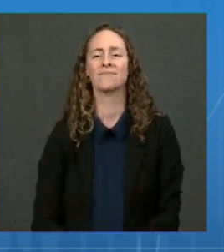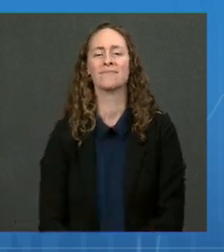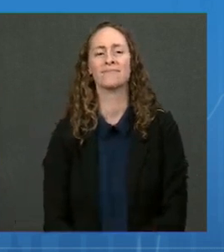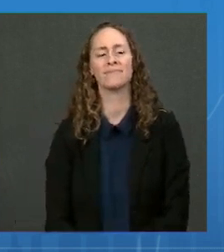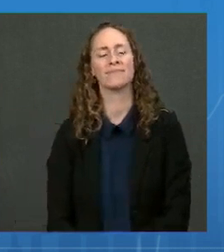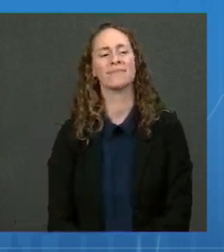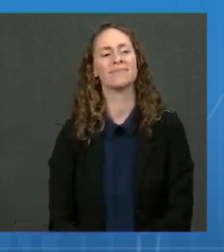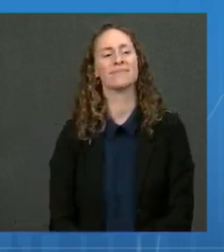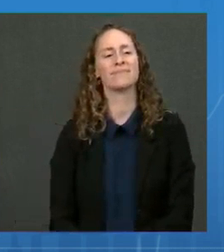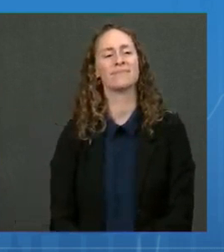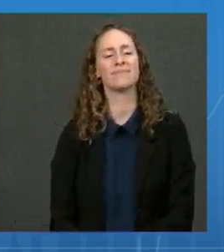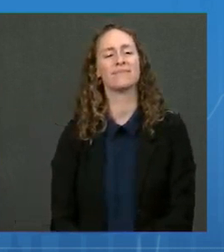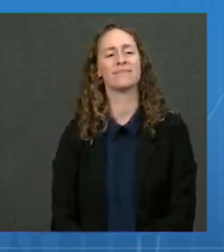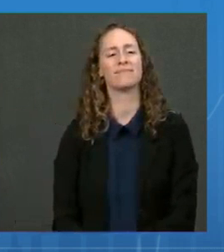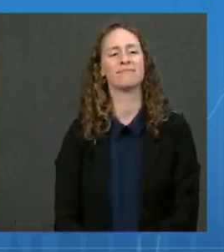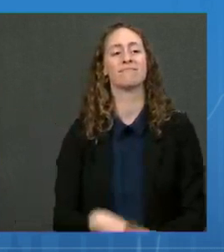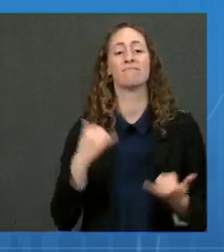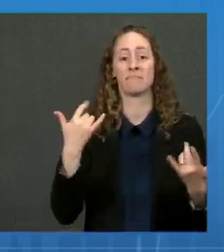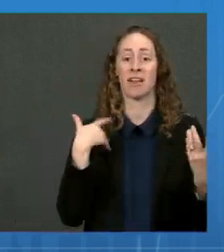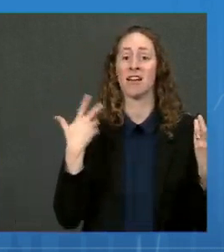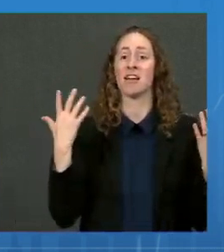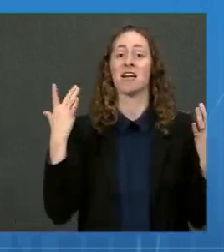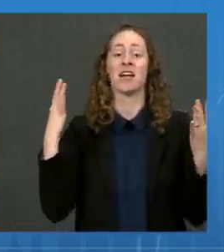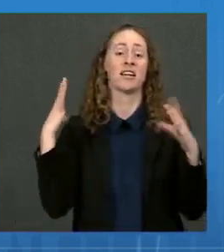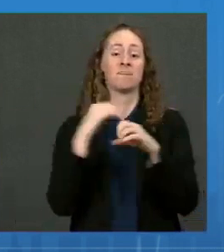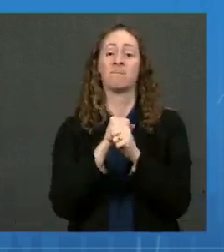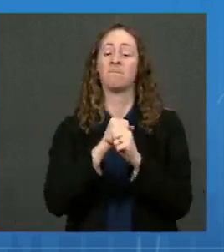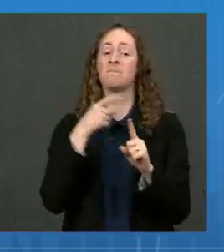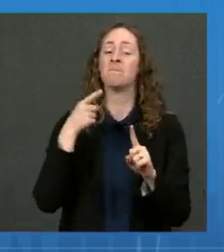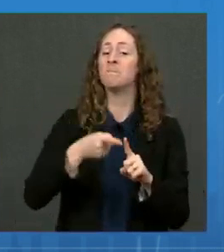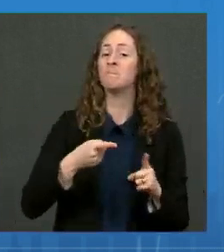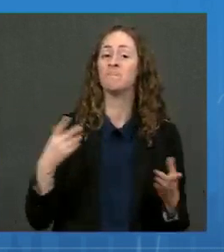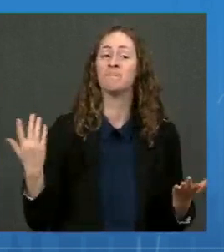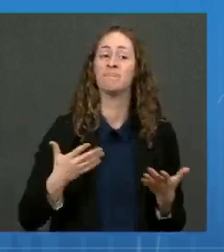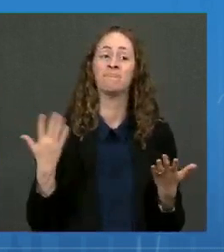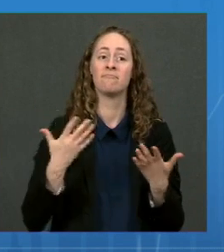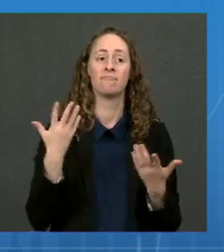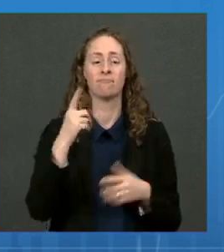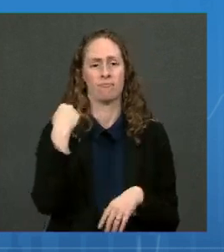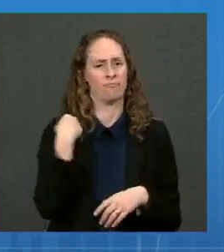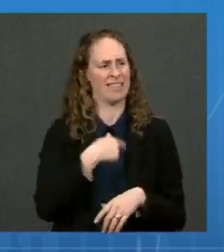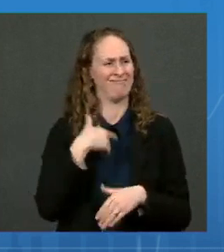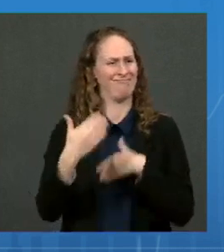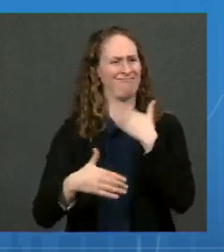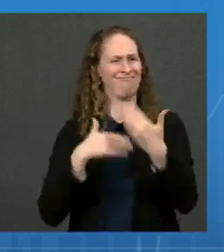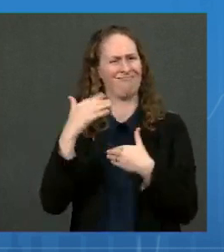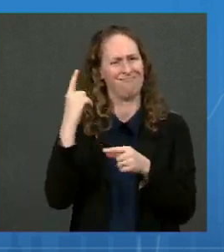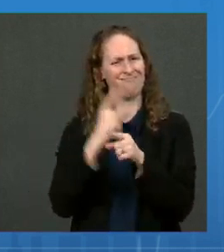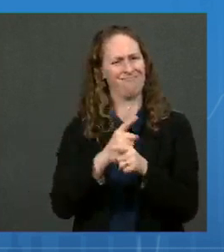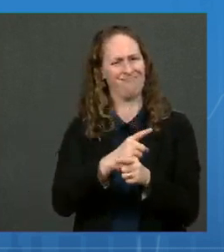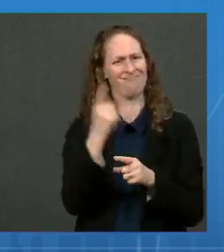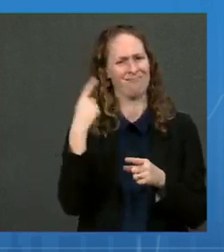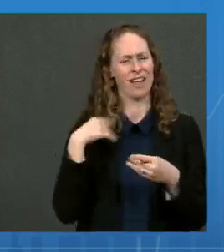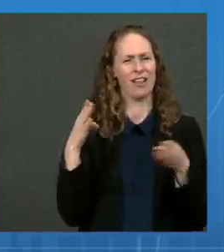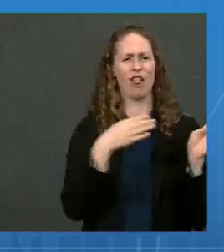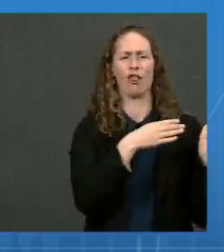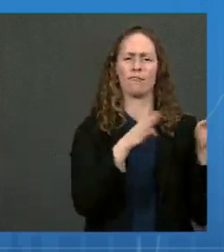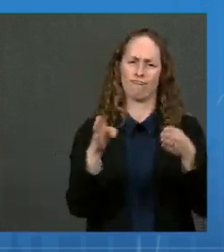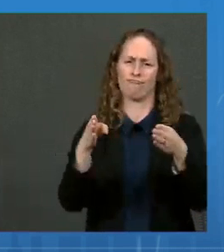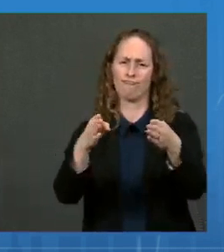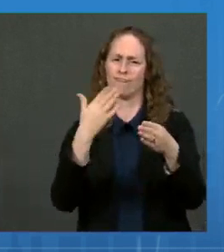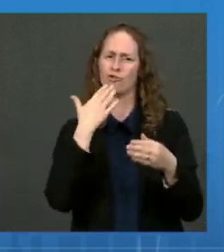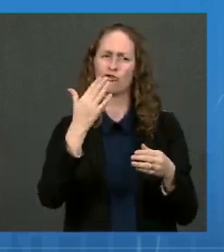I'll close with this. We are on the right track in our fight against the virus. Two out of three